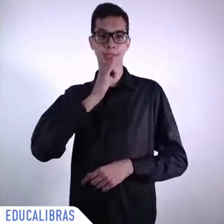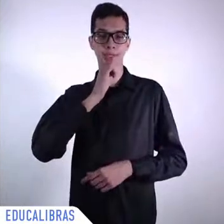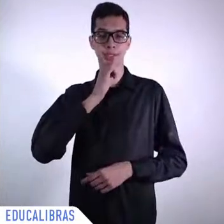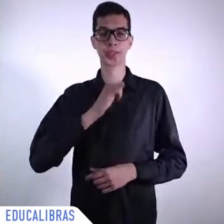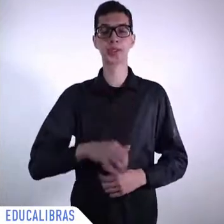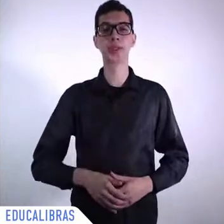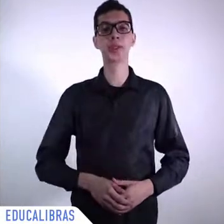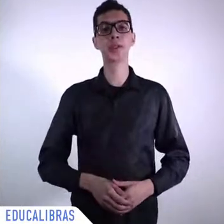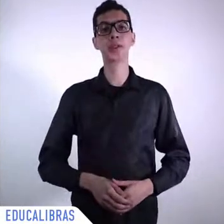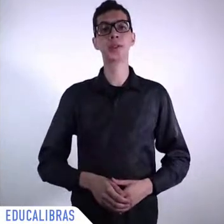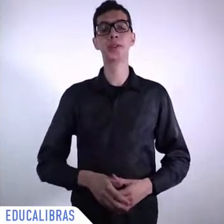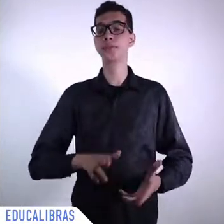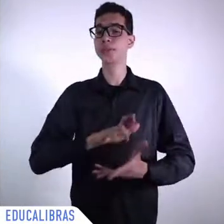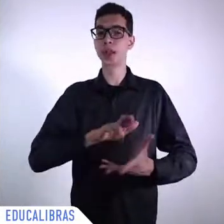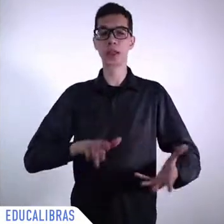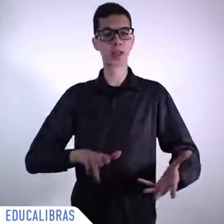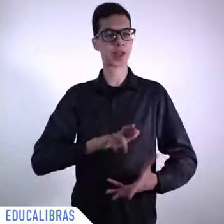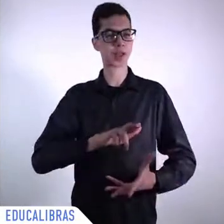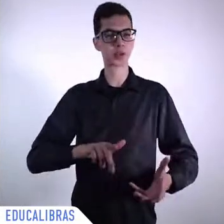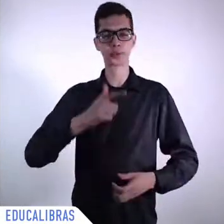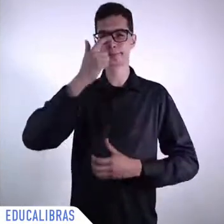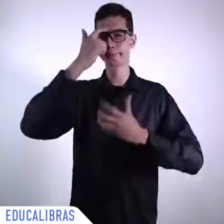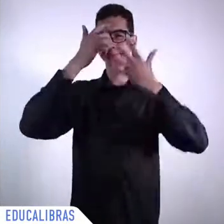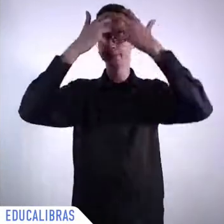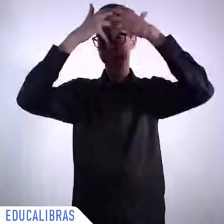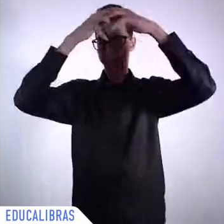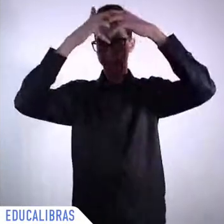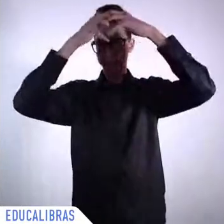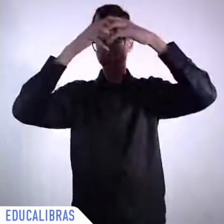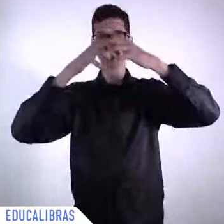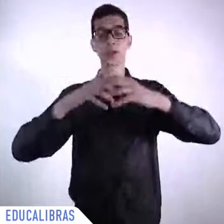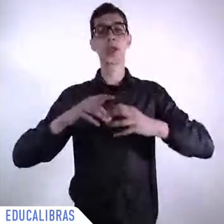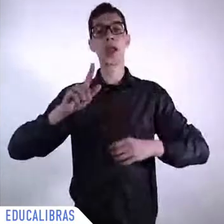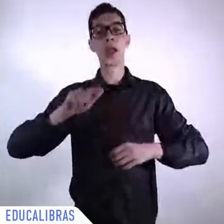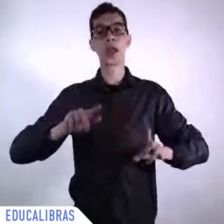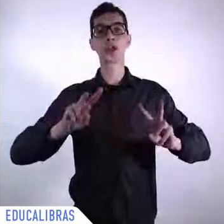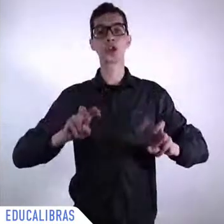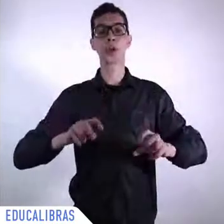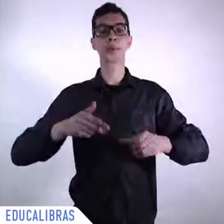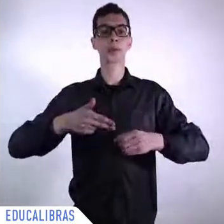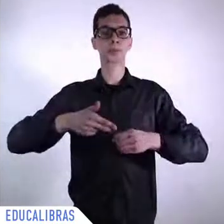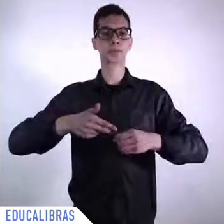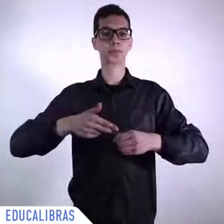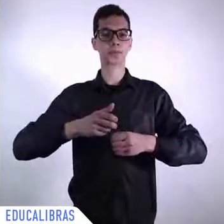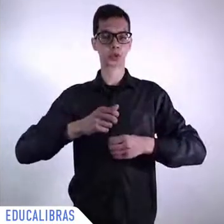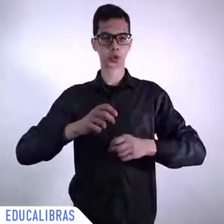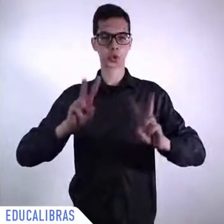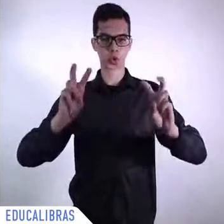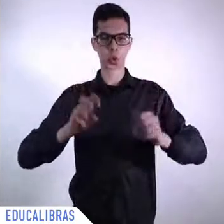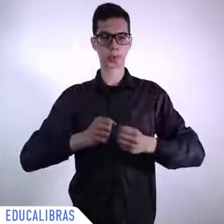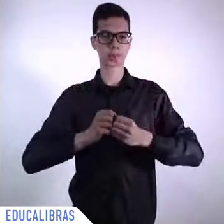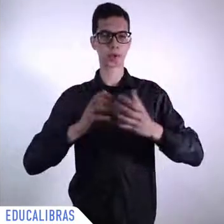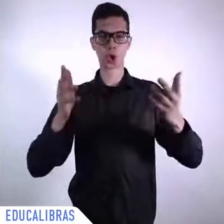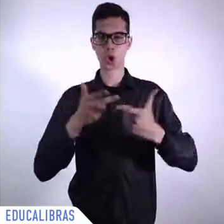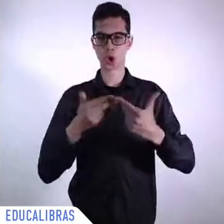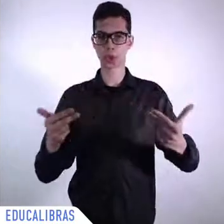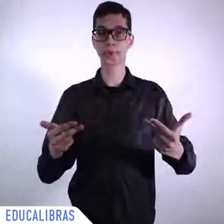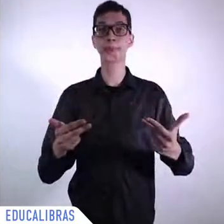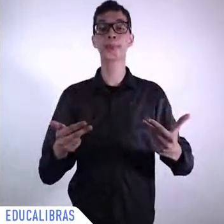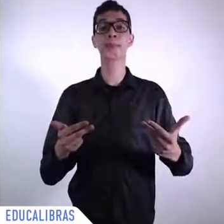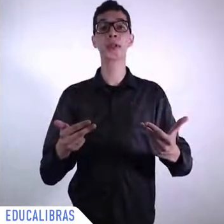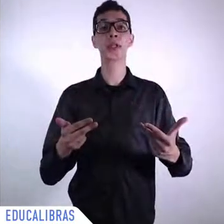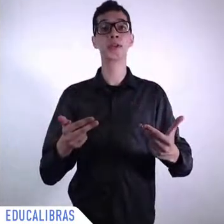lot of attention to climate change, and I agree totally, we give a lot of attention to inequality, and I agree totally, we give a lot of attention to the